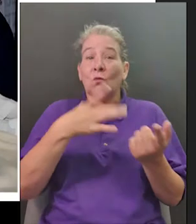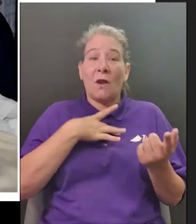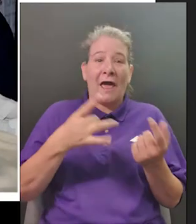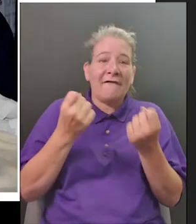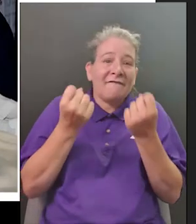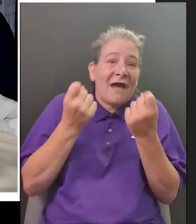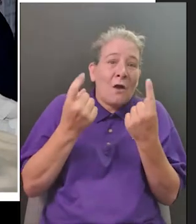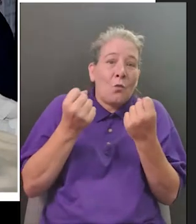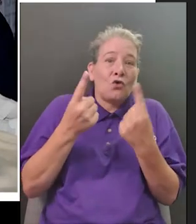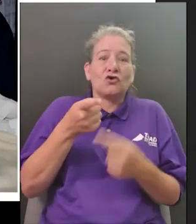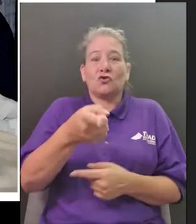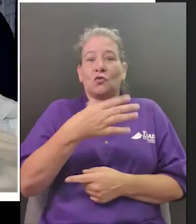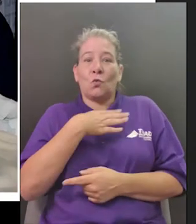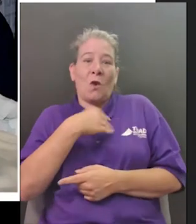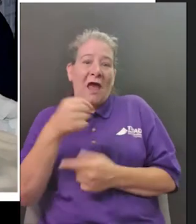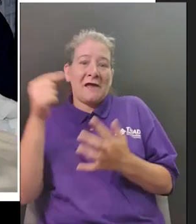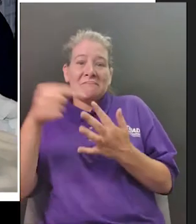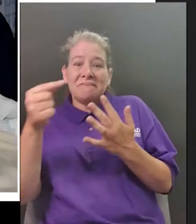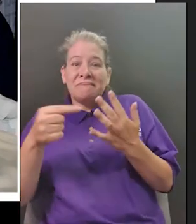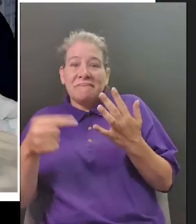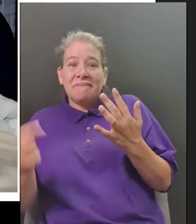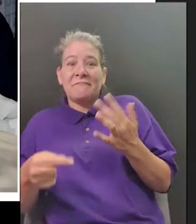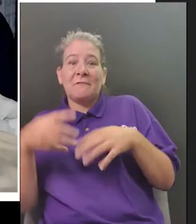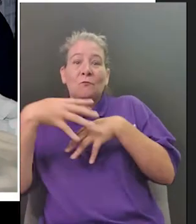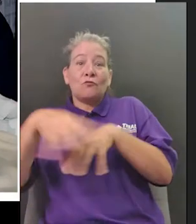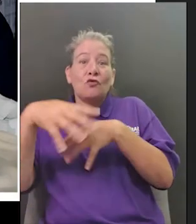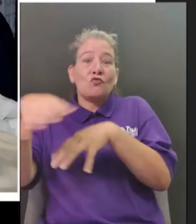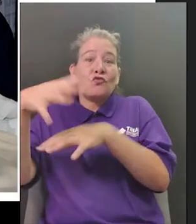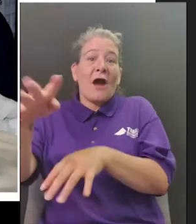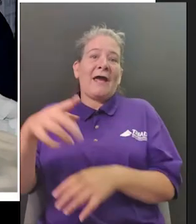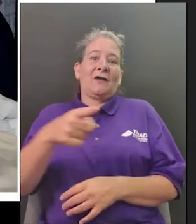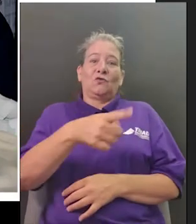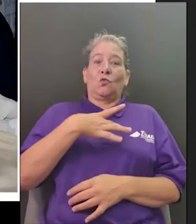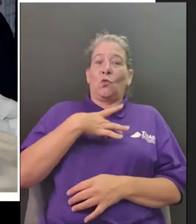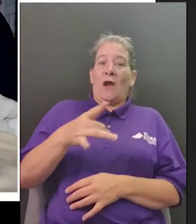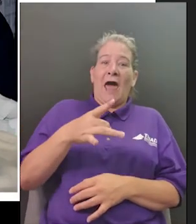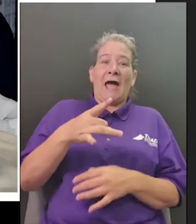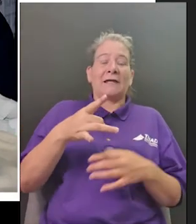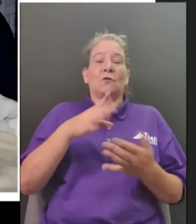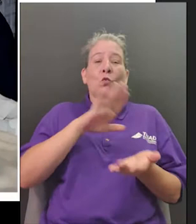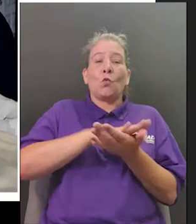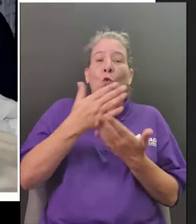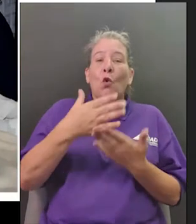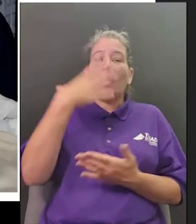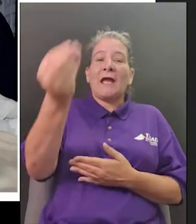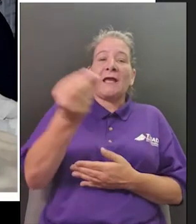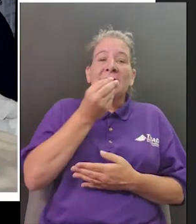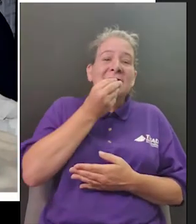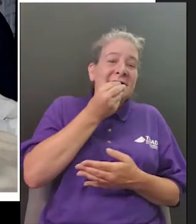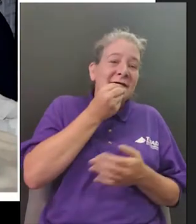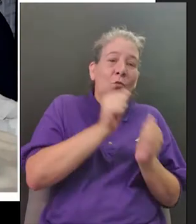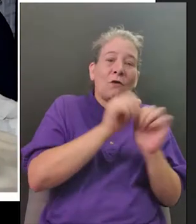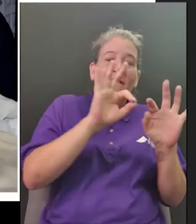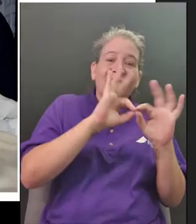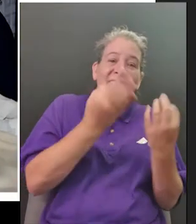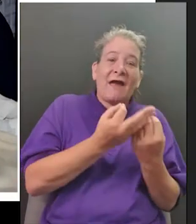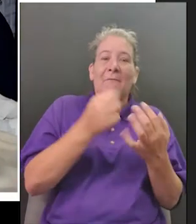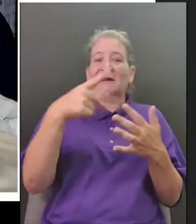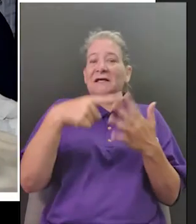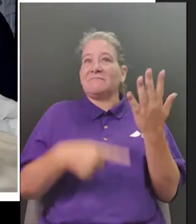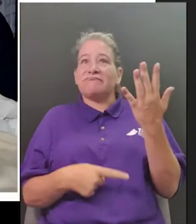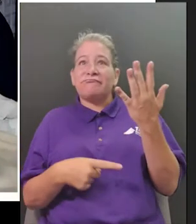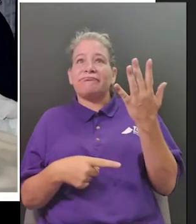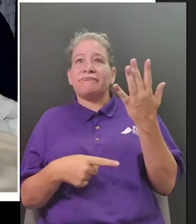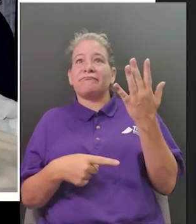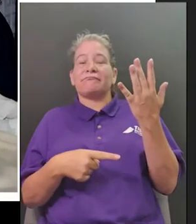the chat too if you want to if there's something really specific you want to share with me um do you love to go to a parade